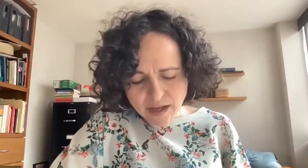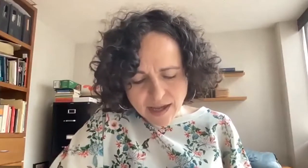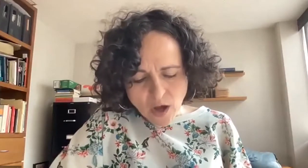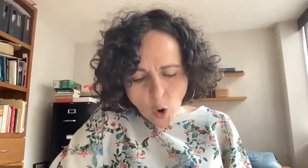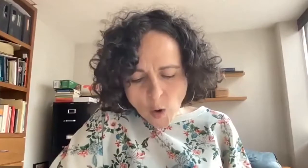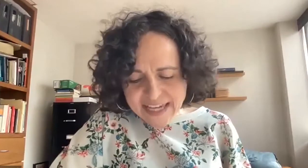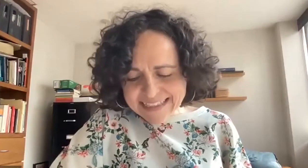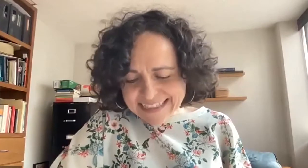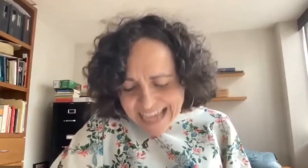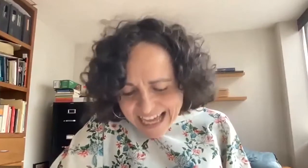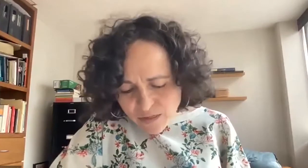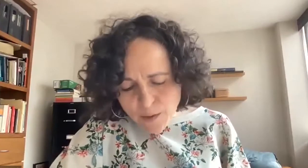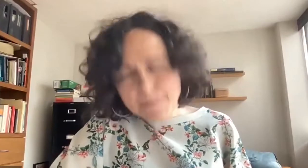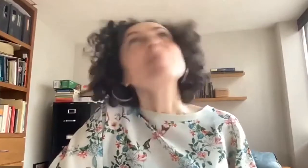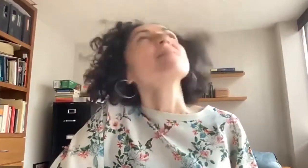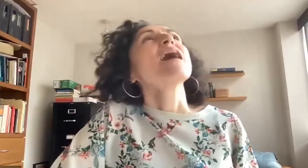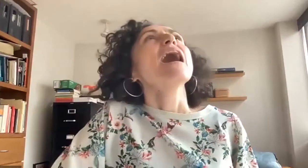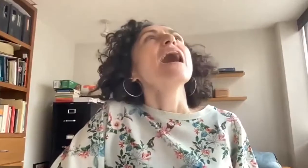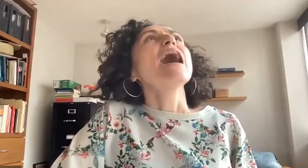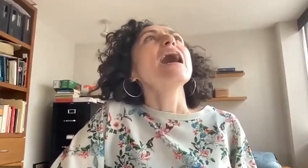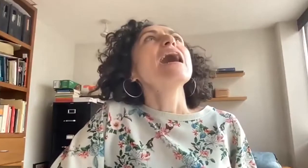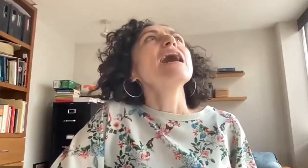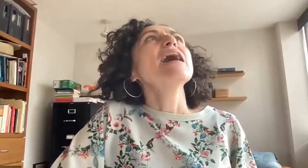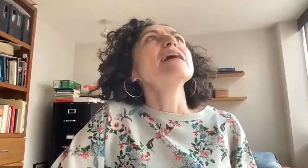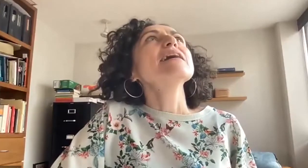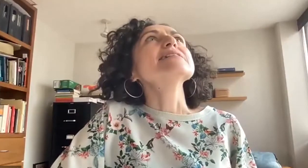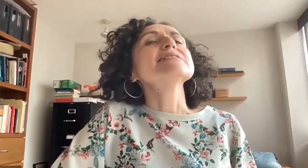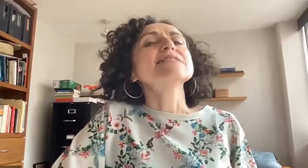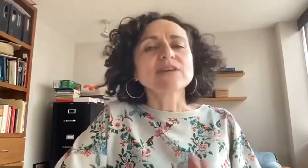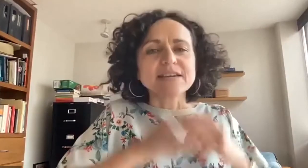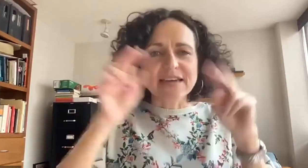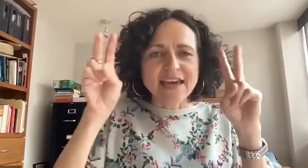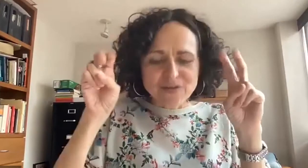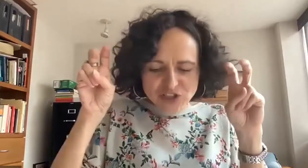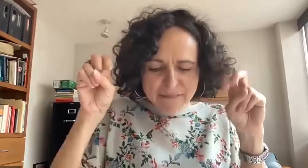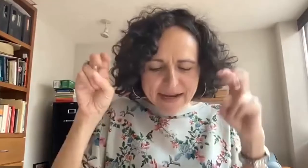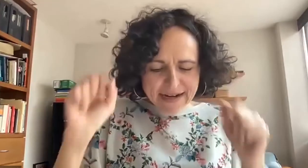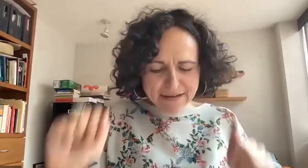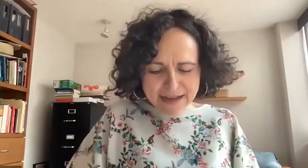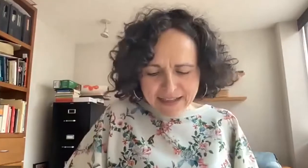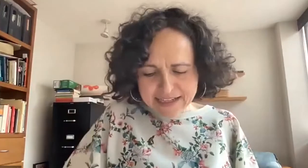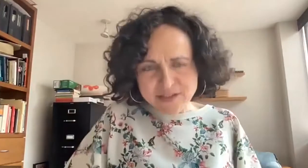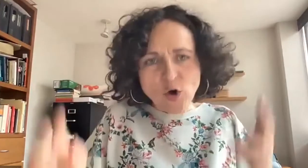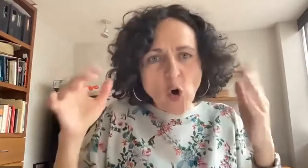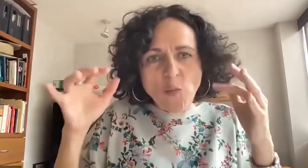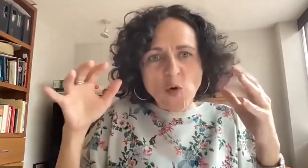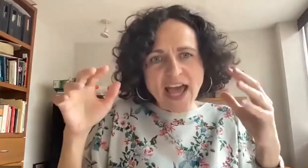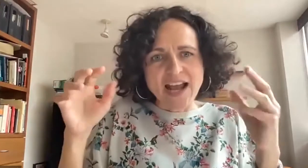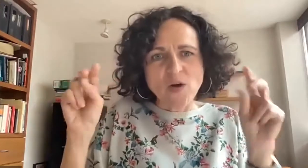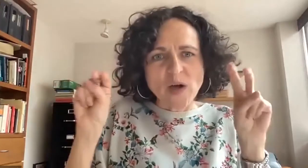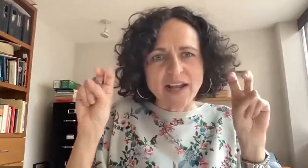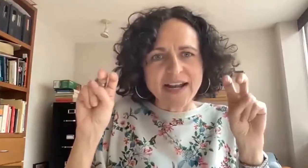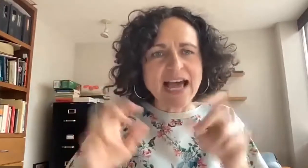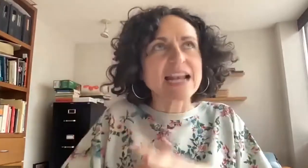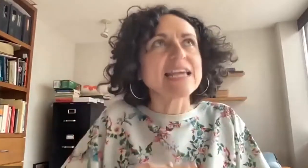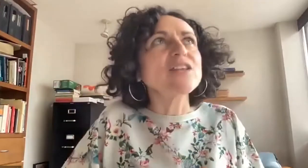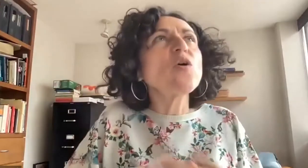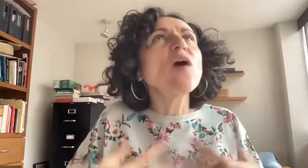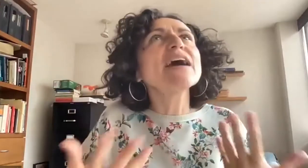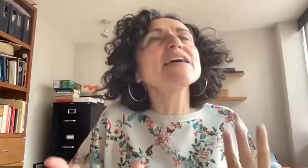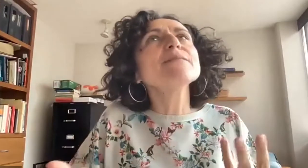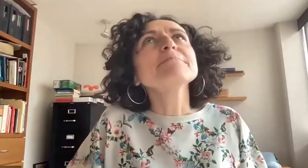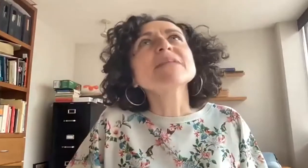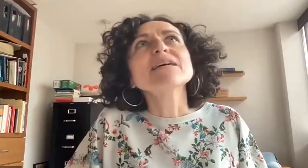And it's focused towards what it's